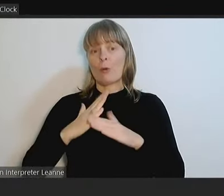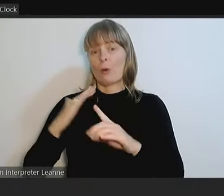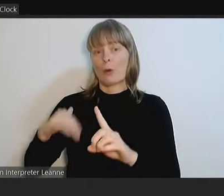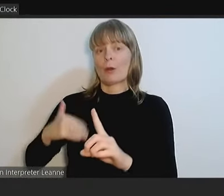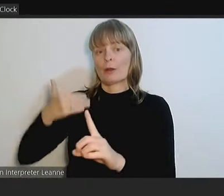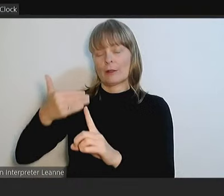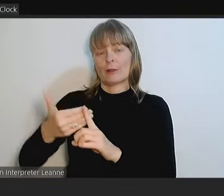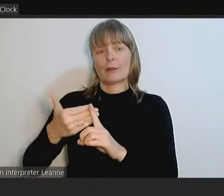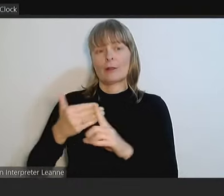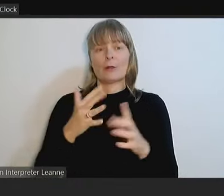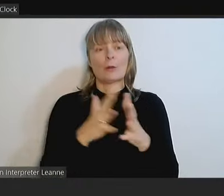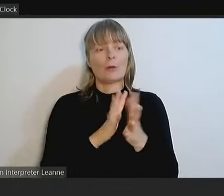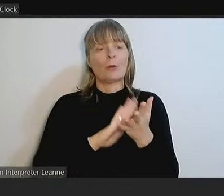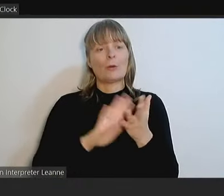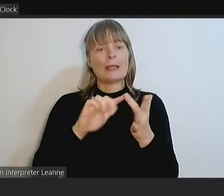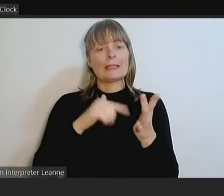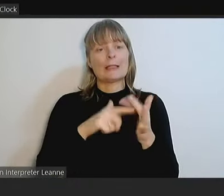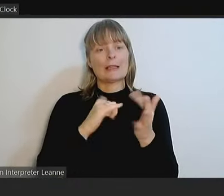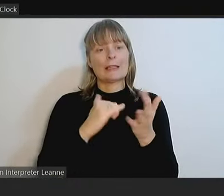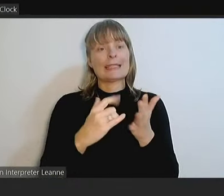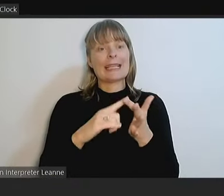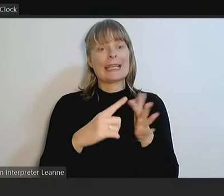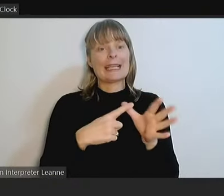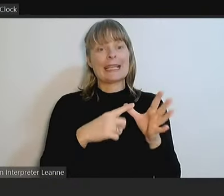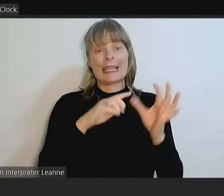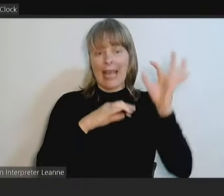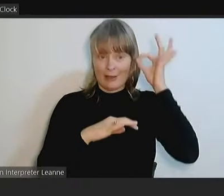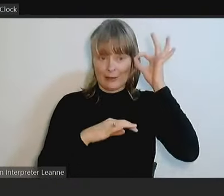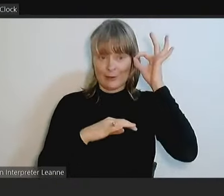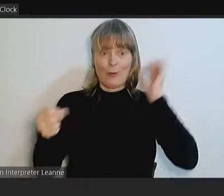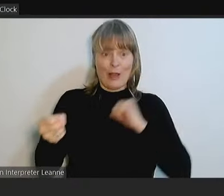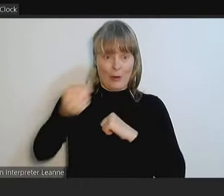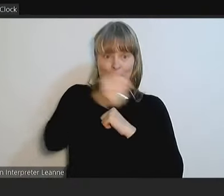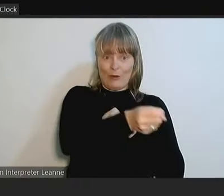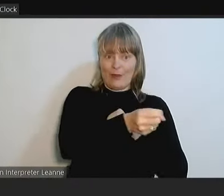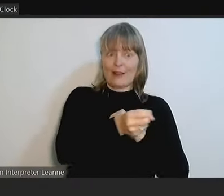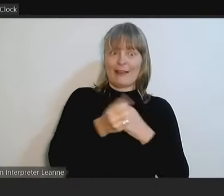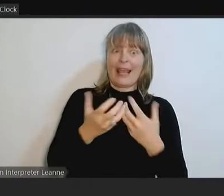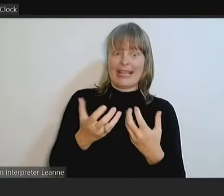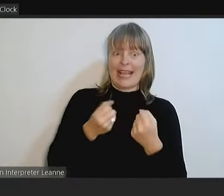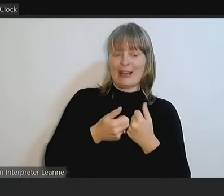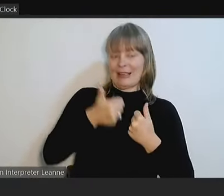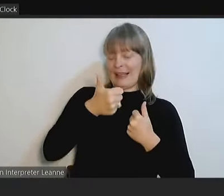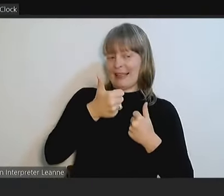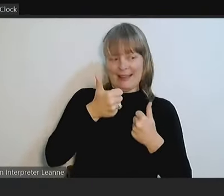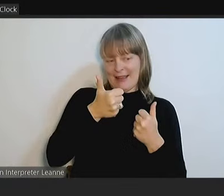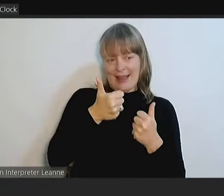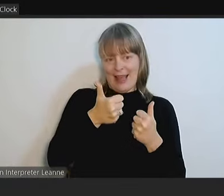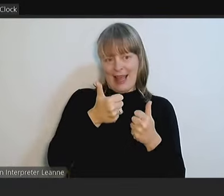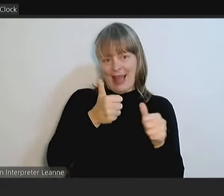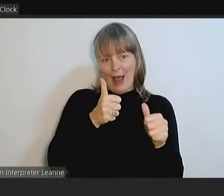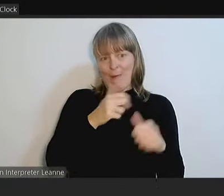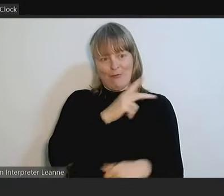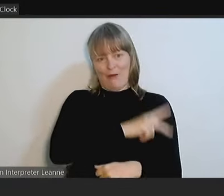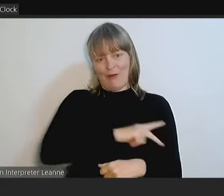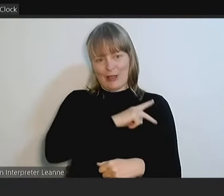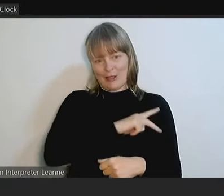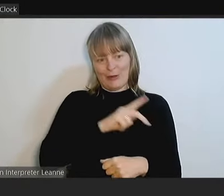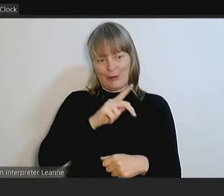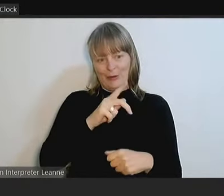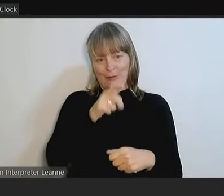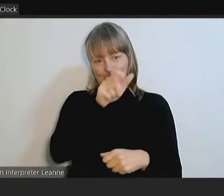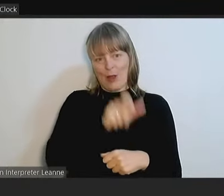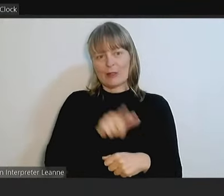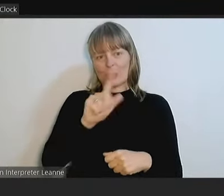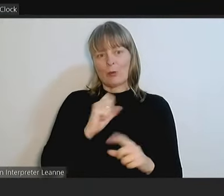gaining an exceptional professional and I know that you will have a significant impact on their community just as you've had here.